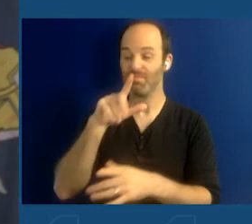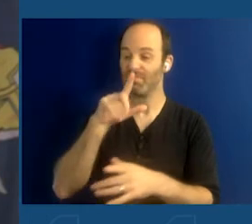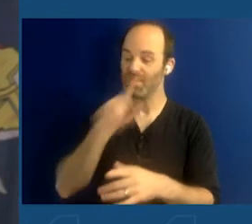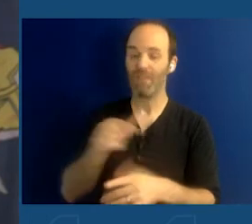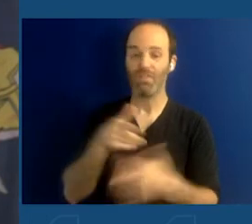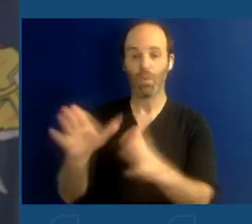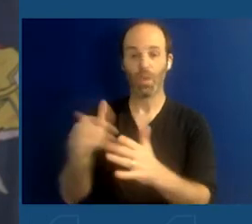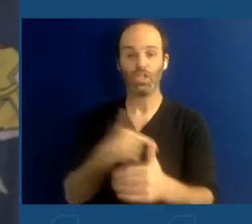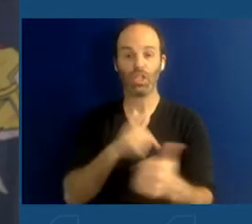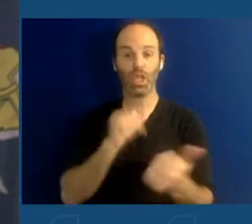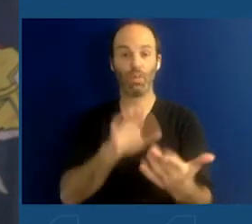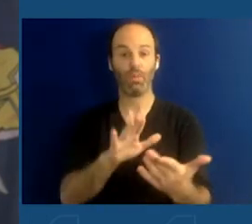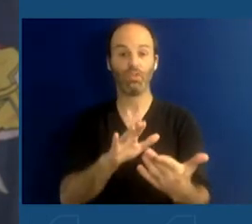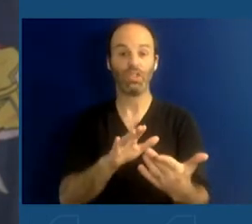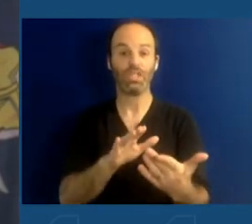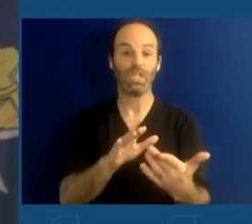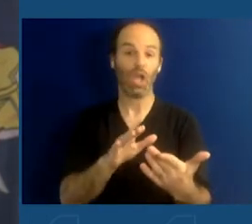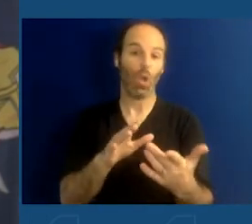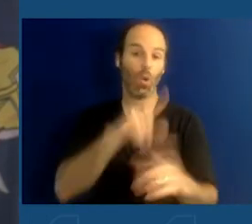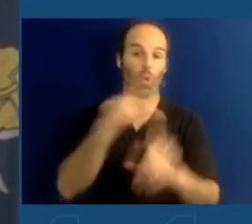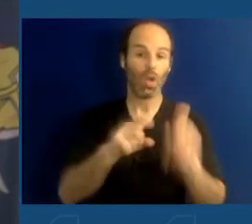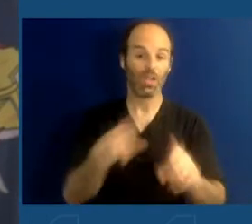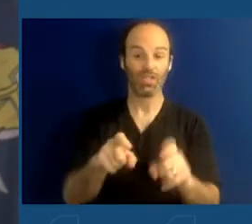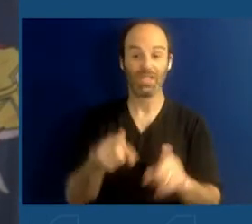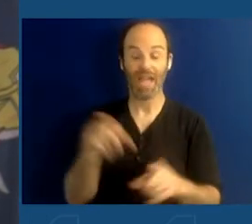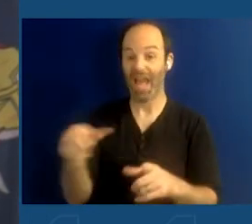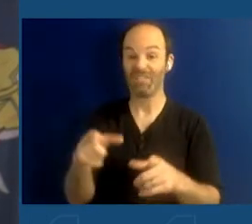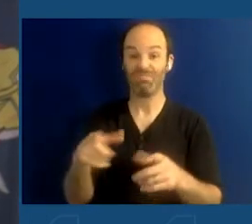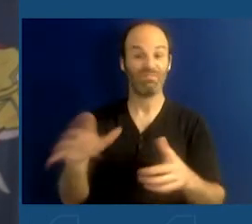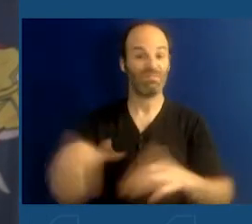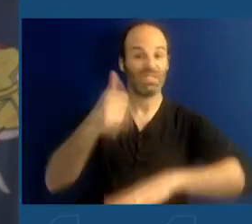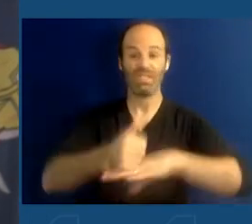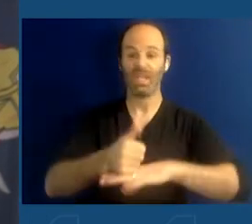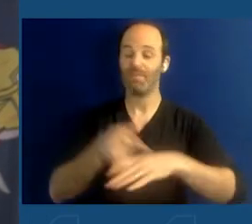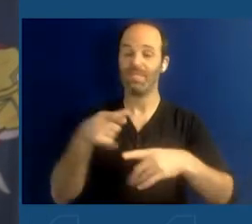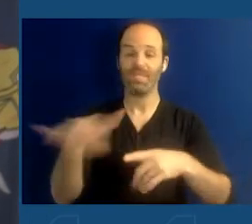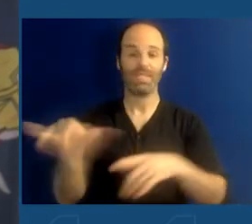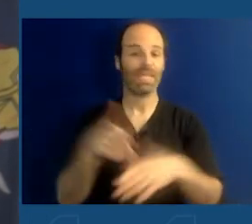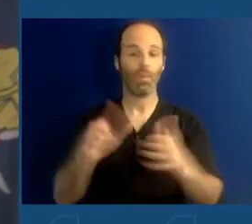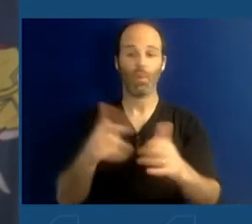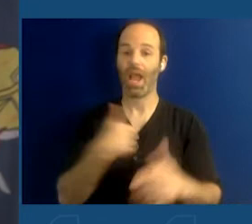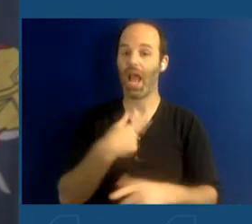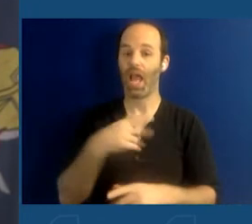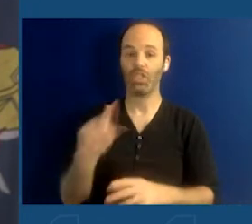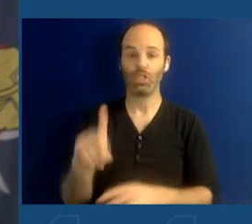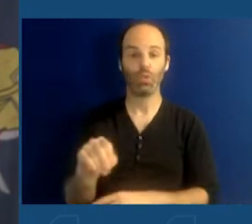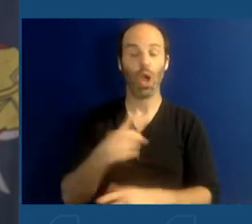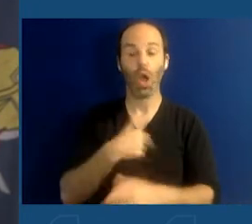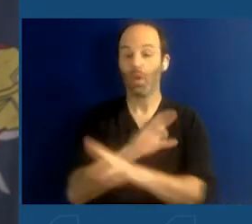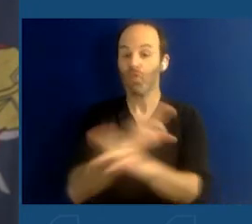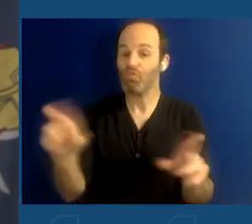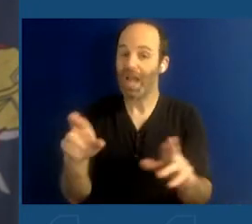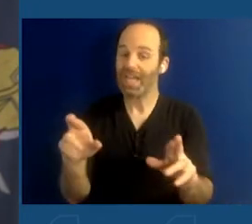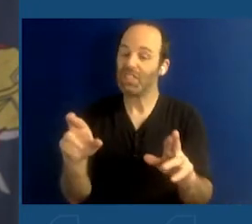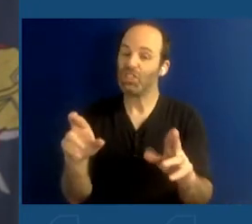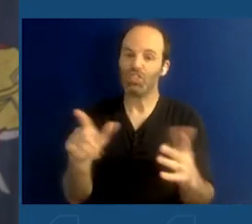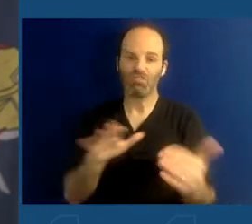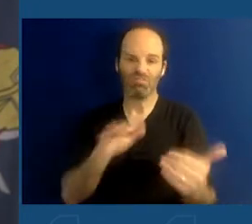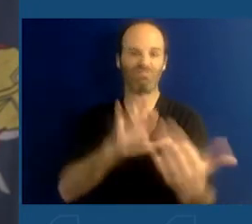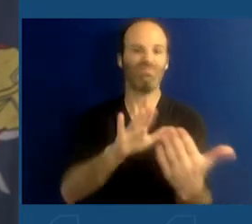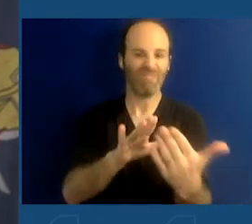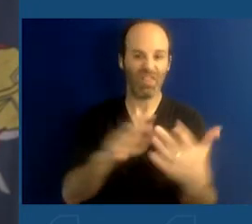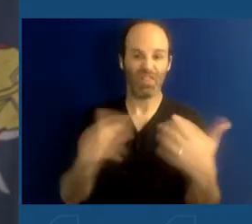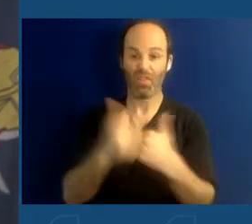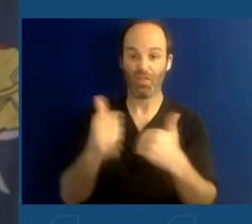earlier, and she phrased it exactly the way I do. Are we ready to meet the threat? And there's no shame in saying we're not.